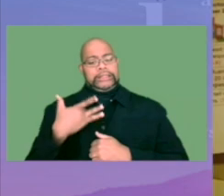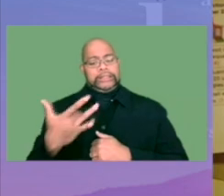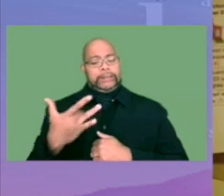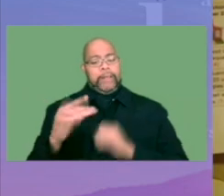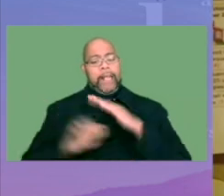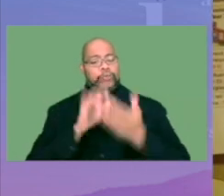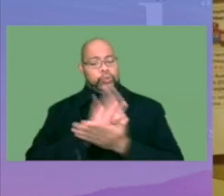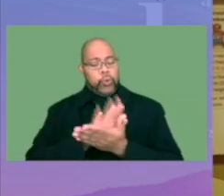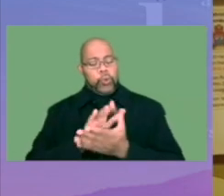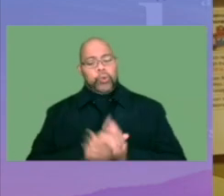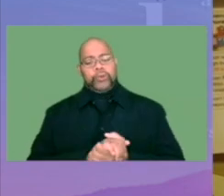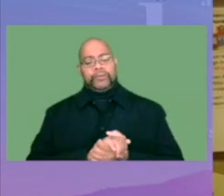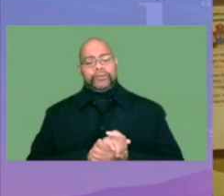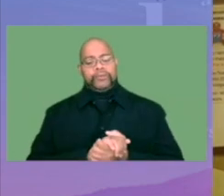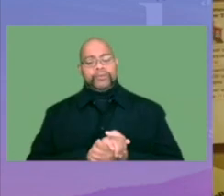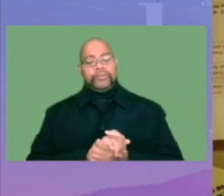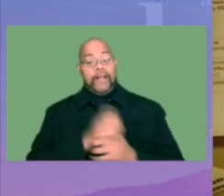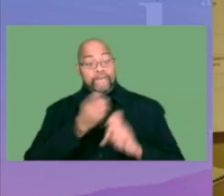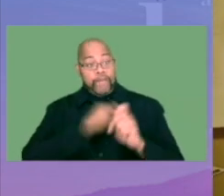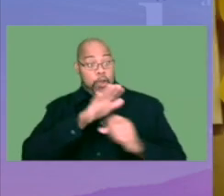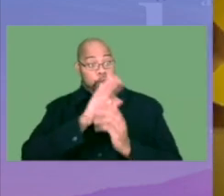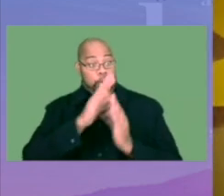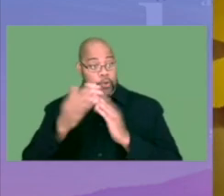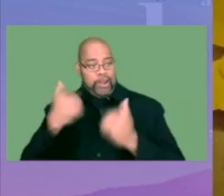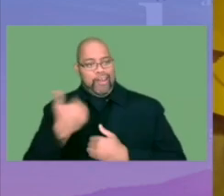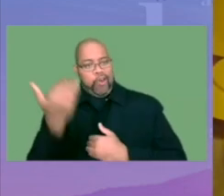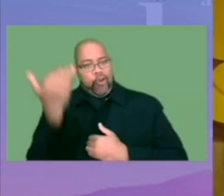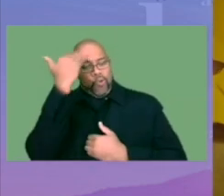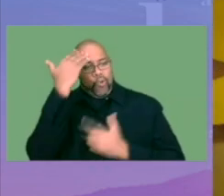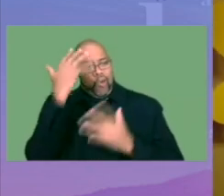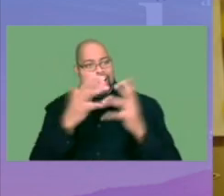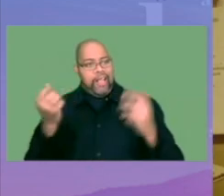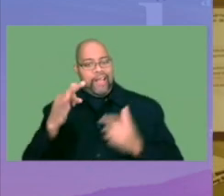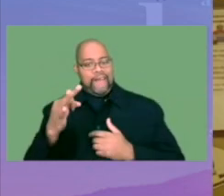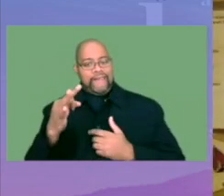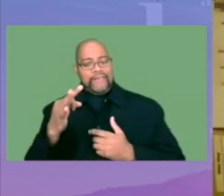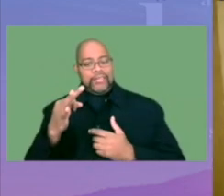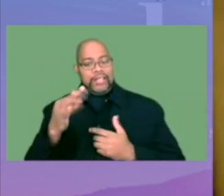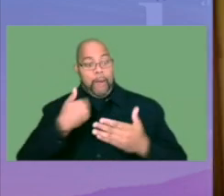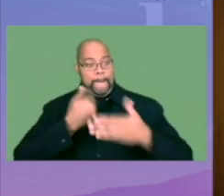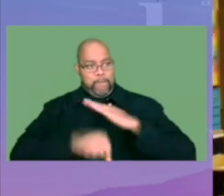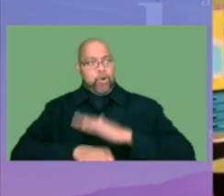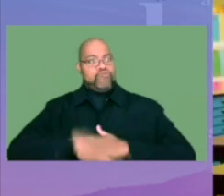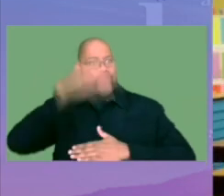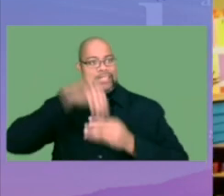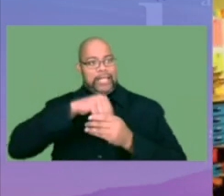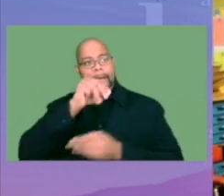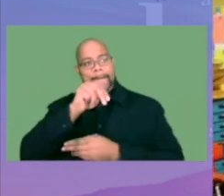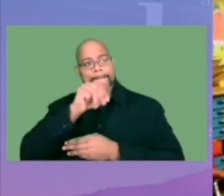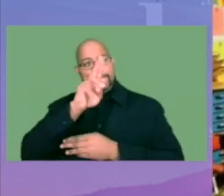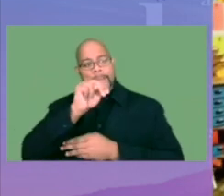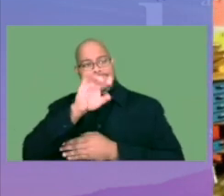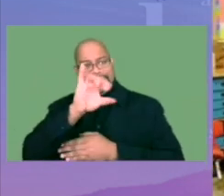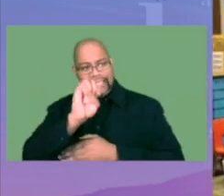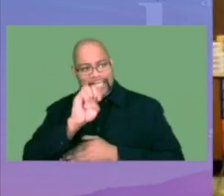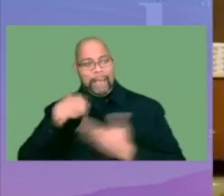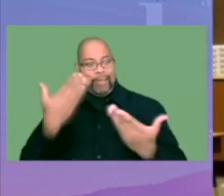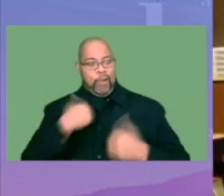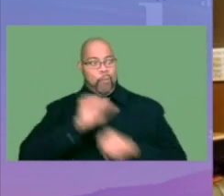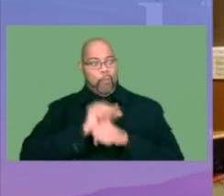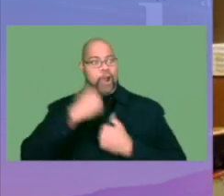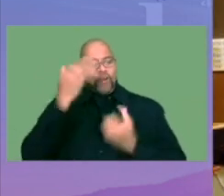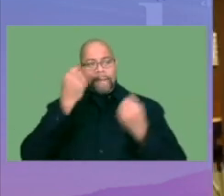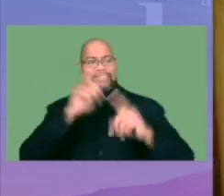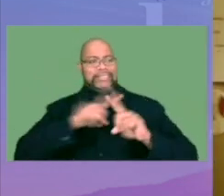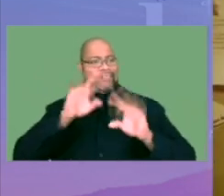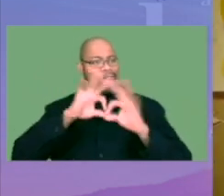So typical elementary school. Being from the community, I know a lot of people. I was born and raised in Muncie and now I'm here